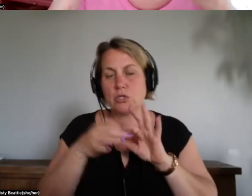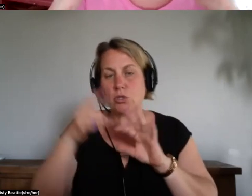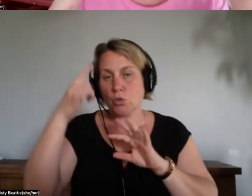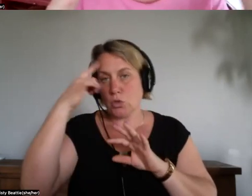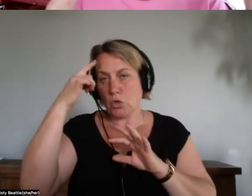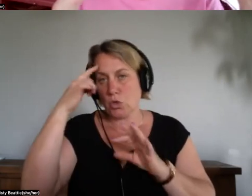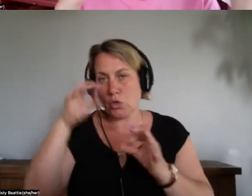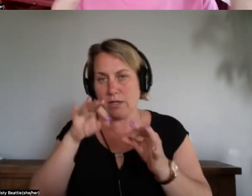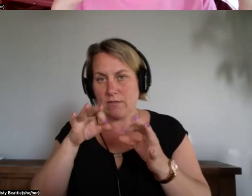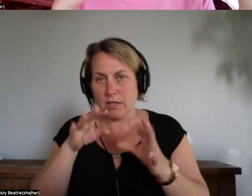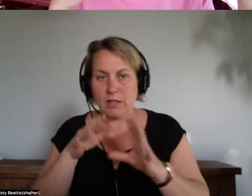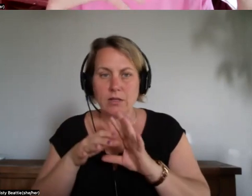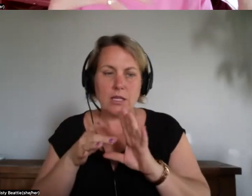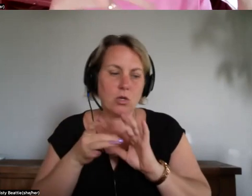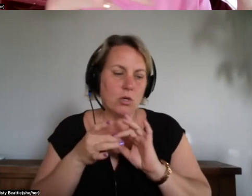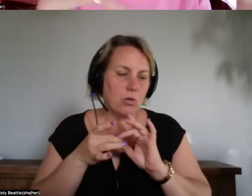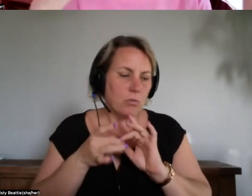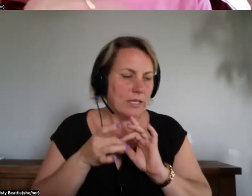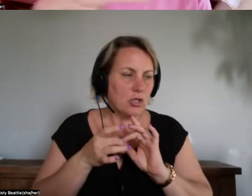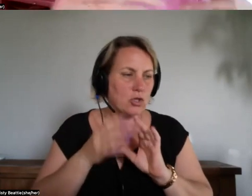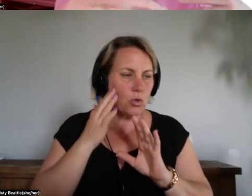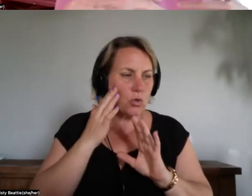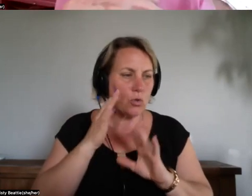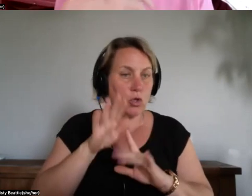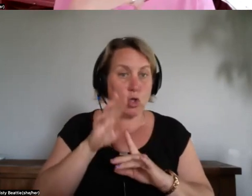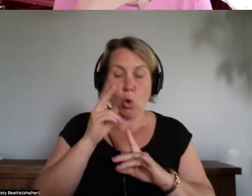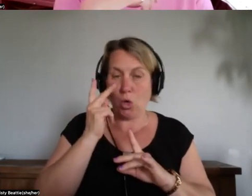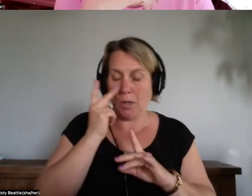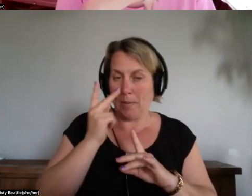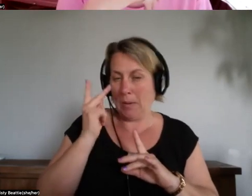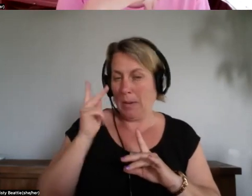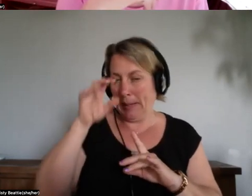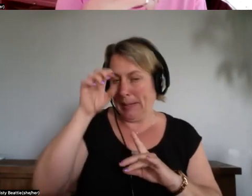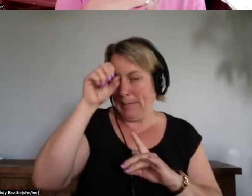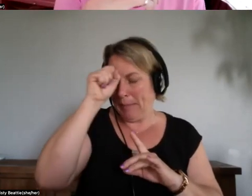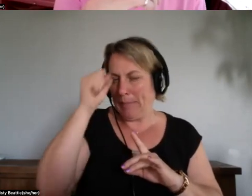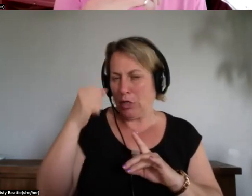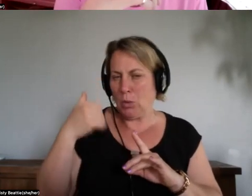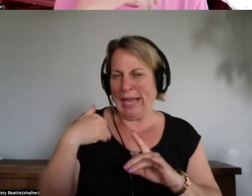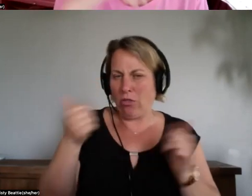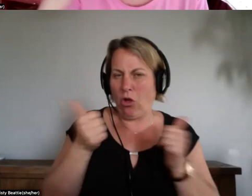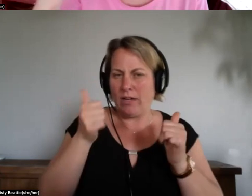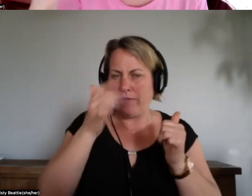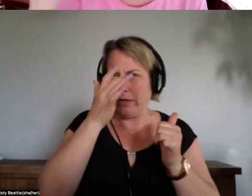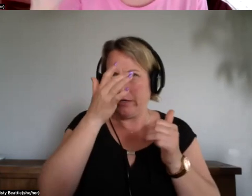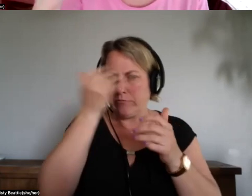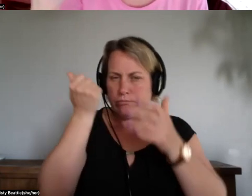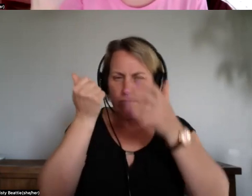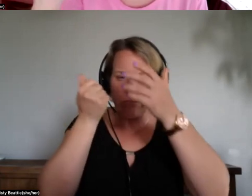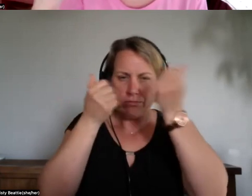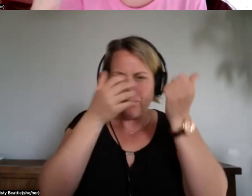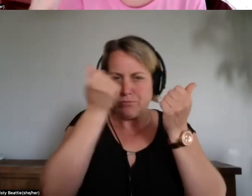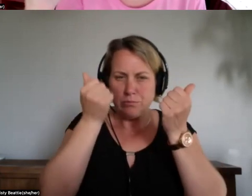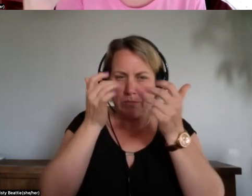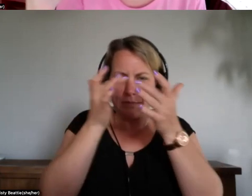terms of there were gaps in your memory due to the trauma that you experienced and one of the